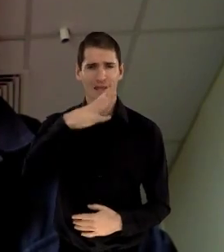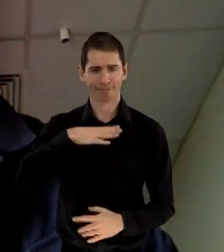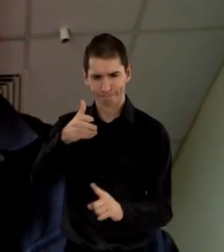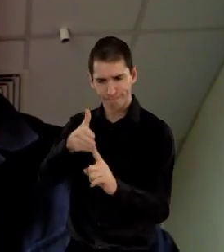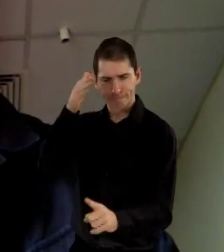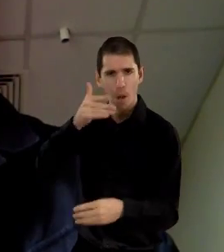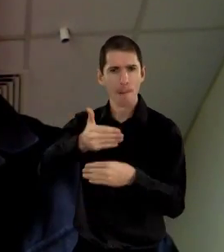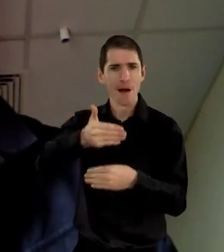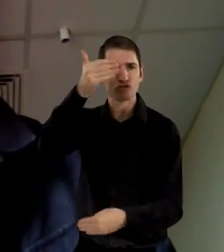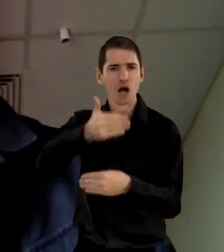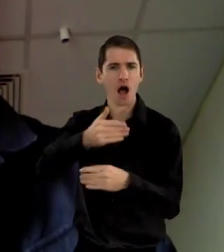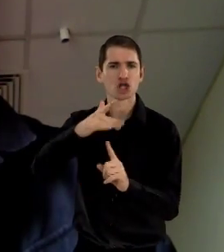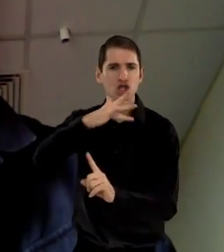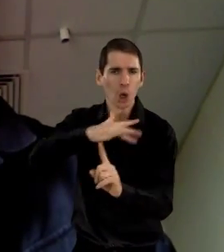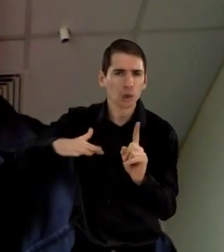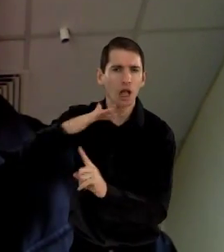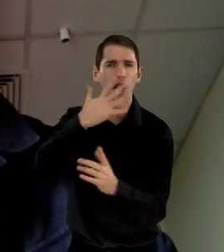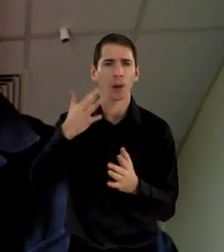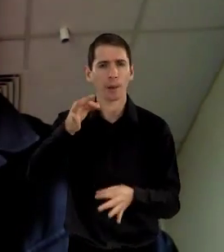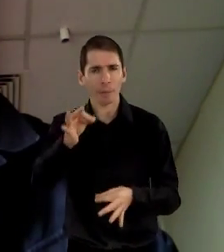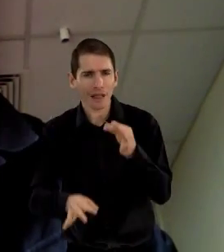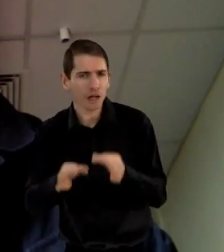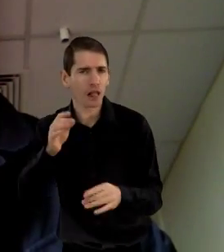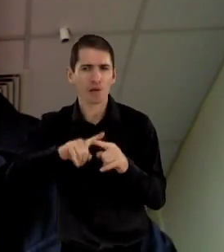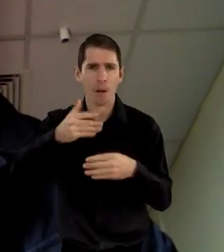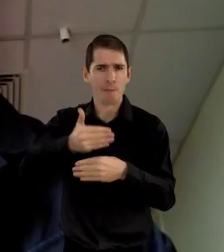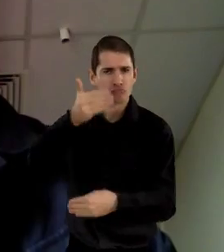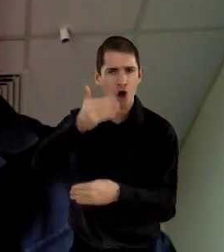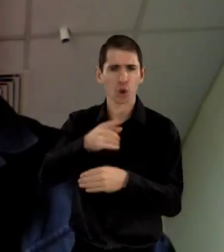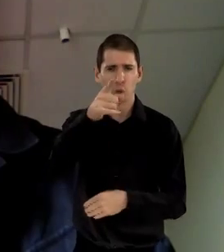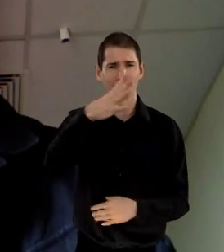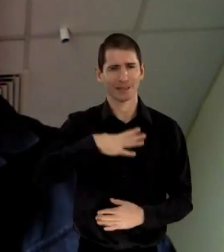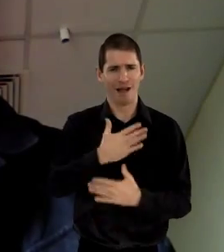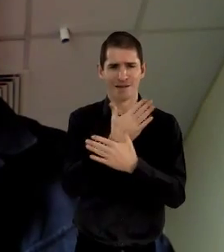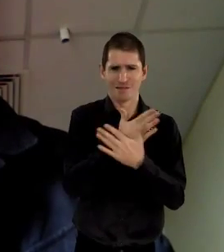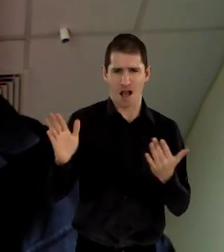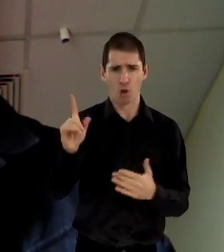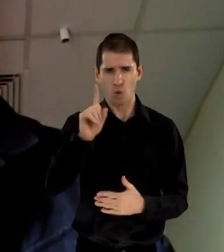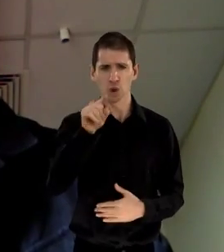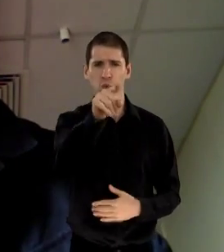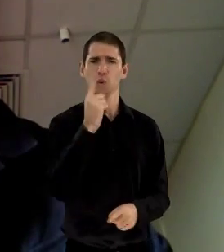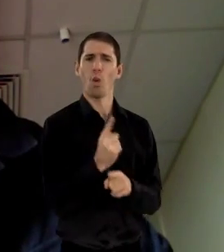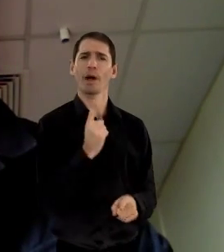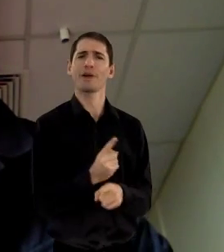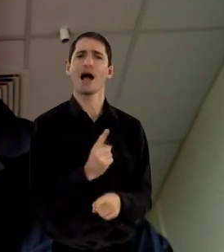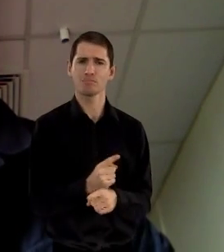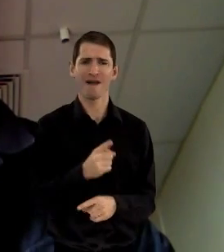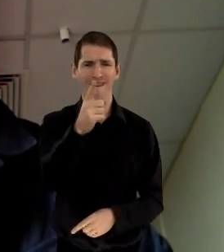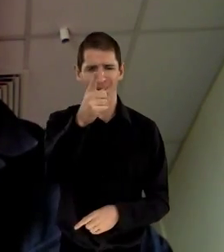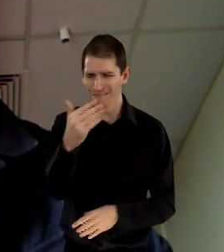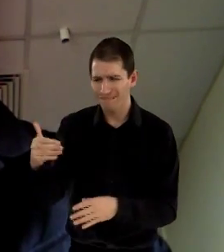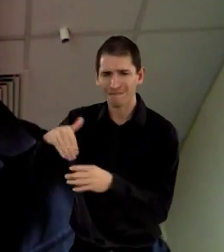identify barriers, social, political, whatever barriers, then you need to be clear about what you're talking about.